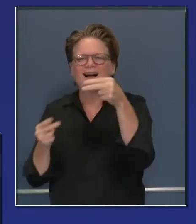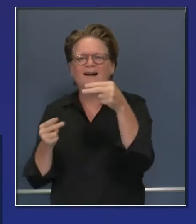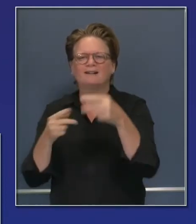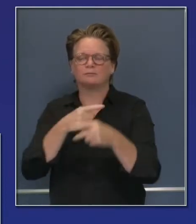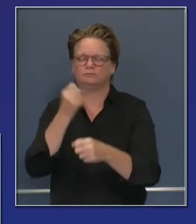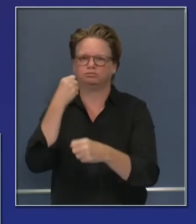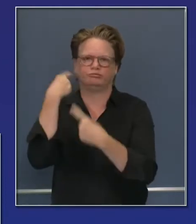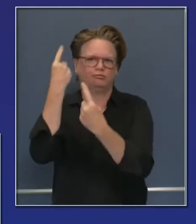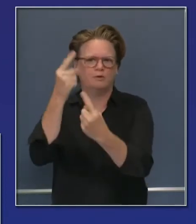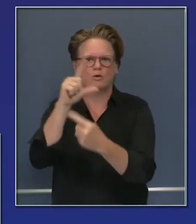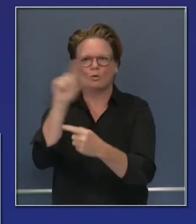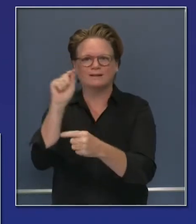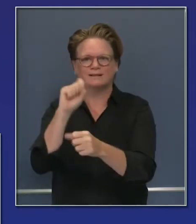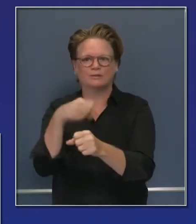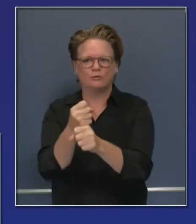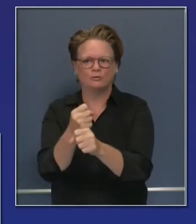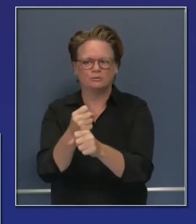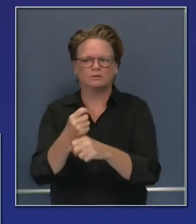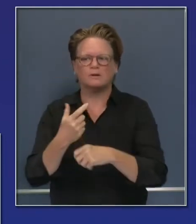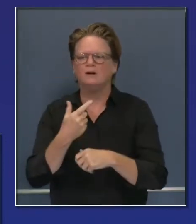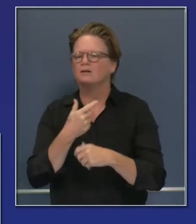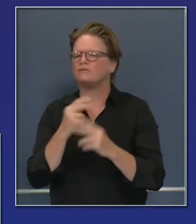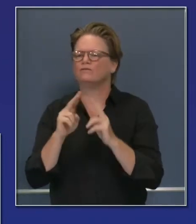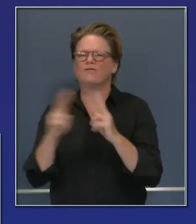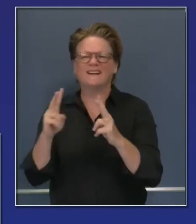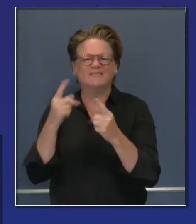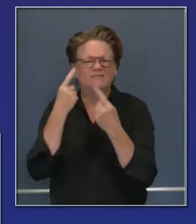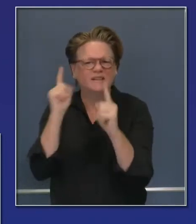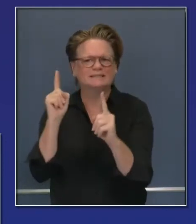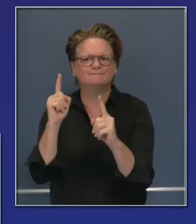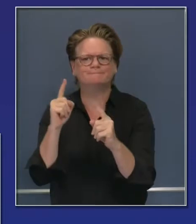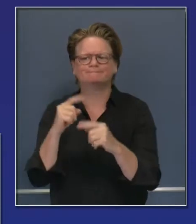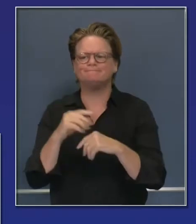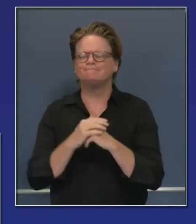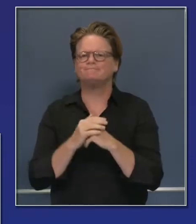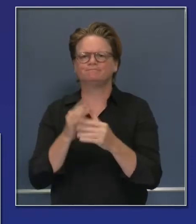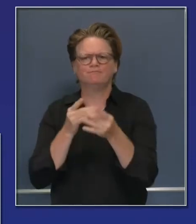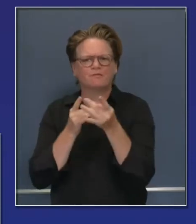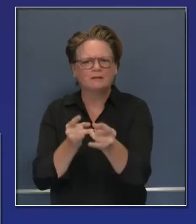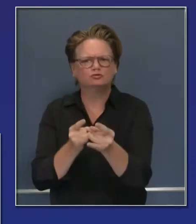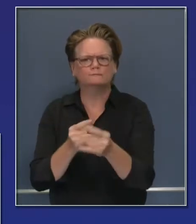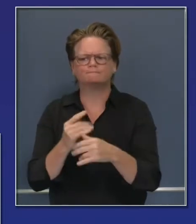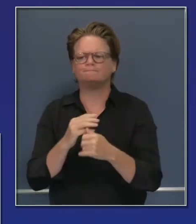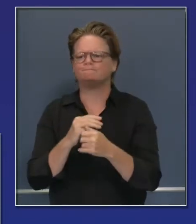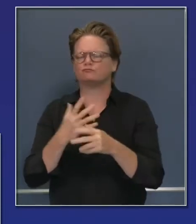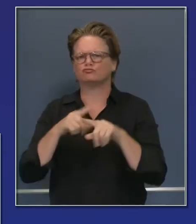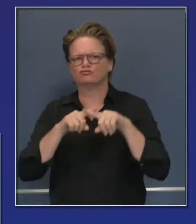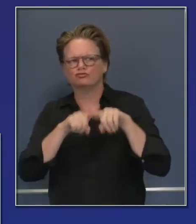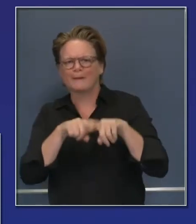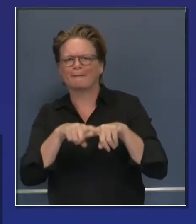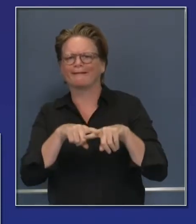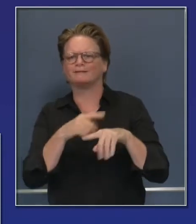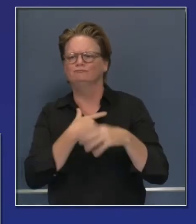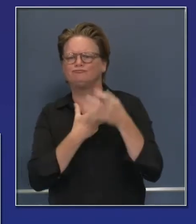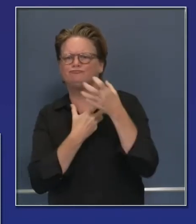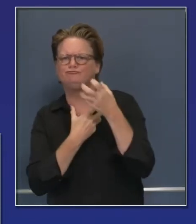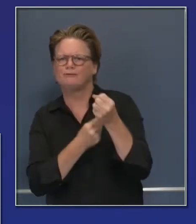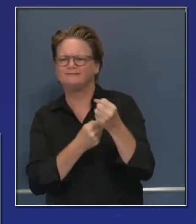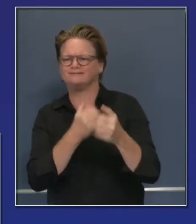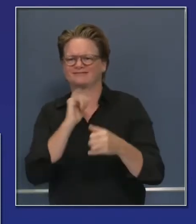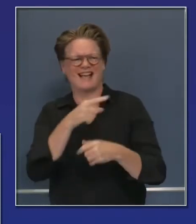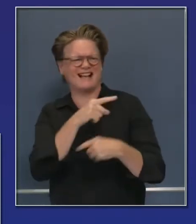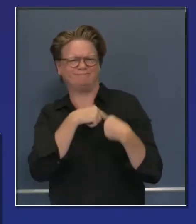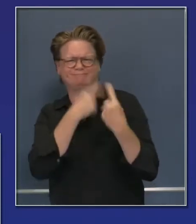They're a partner that has proven to be effective and efficient and reliable for decades in this state. They are